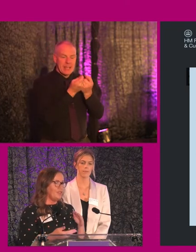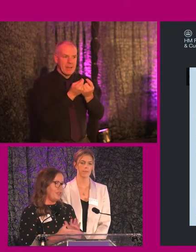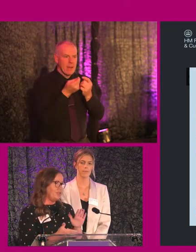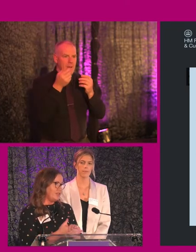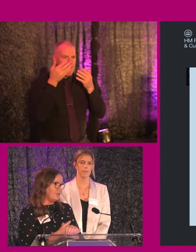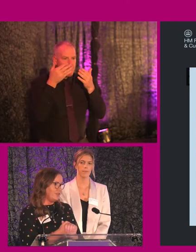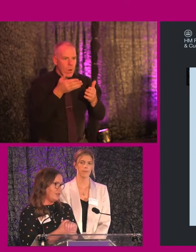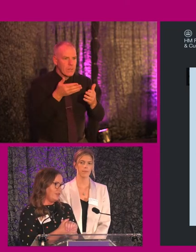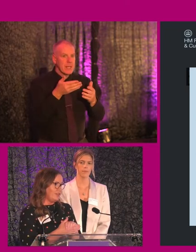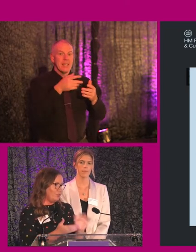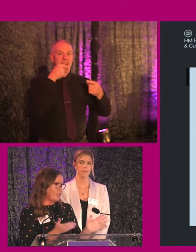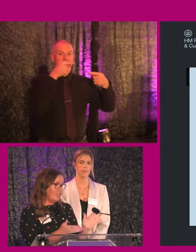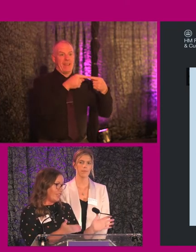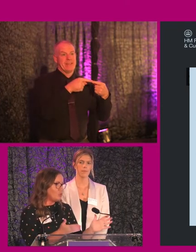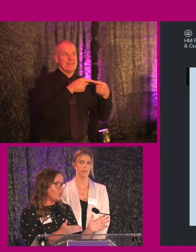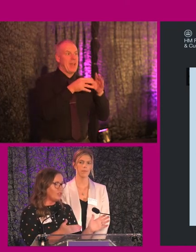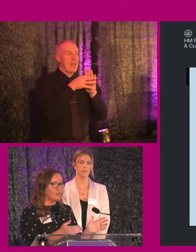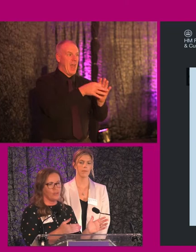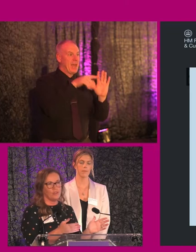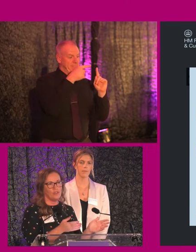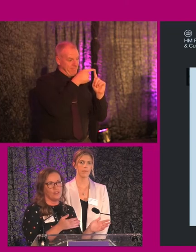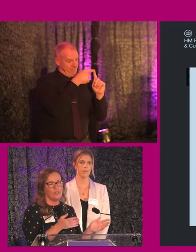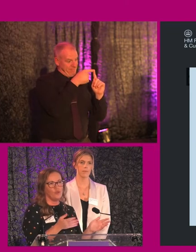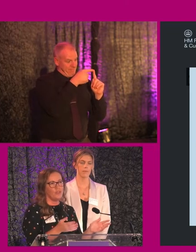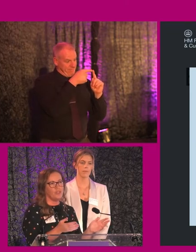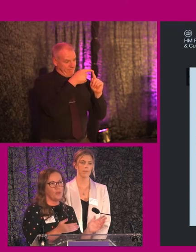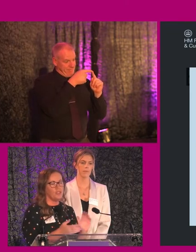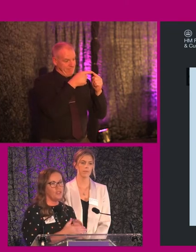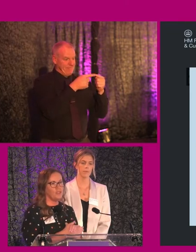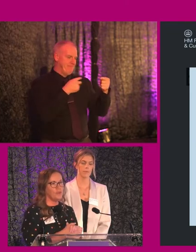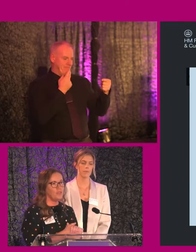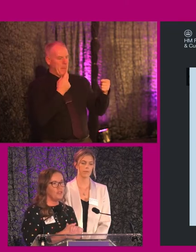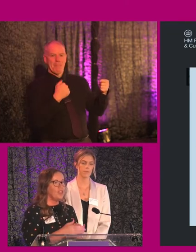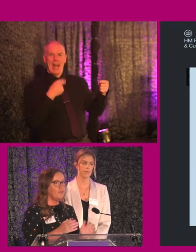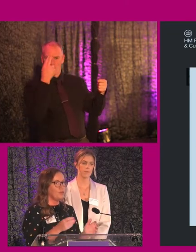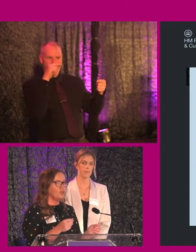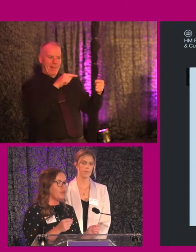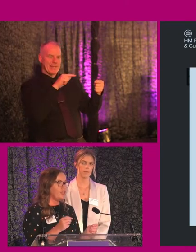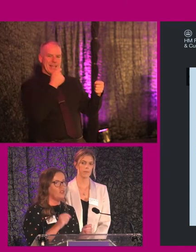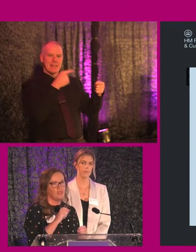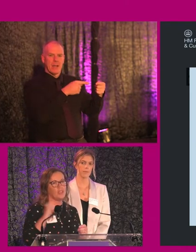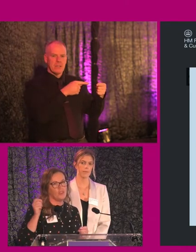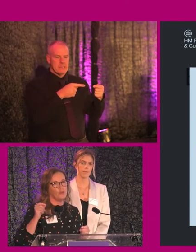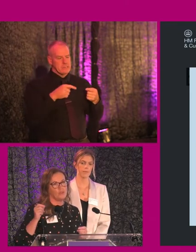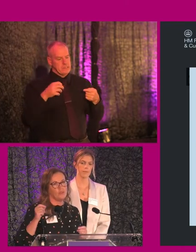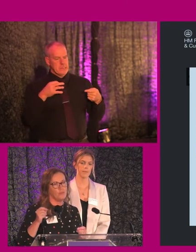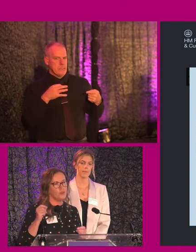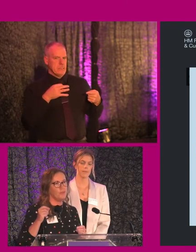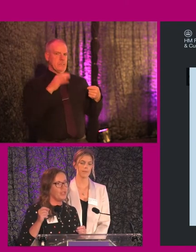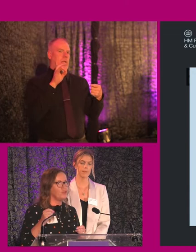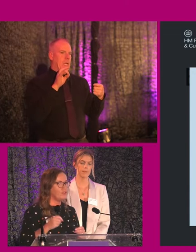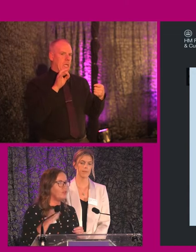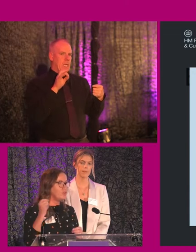It says this in the guidebook and whilst they're open to interpretation in some ways, very much try to just tick that box of